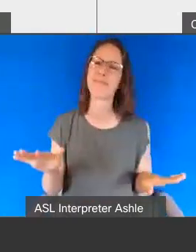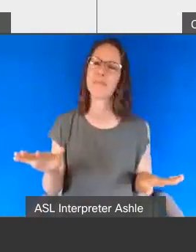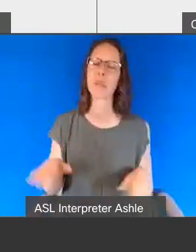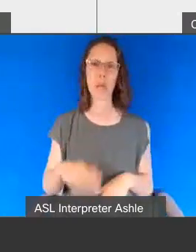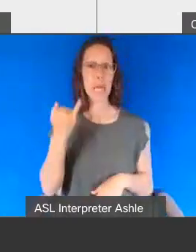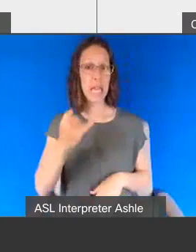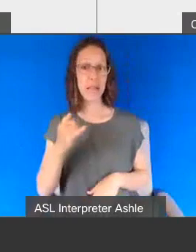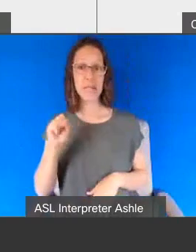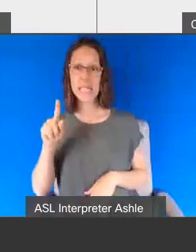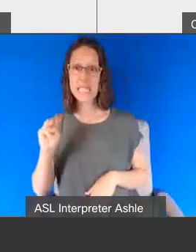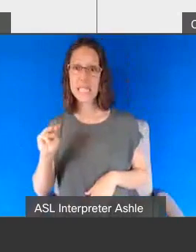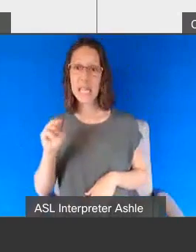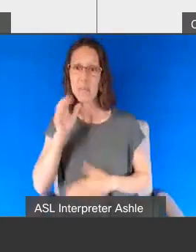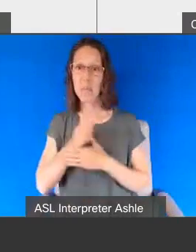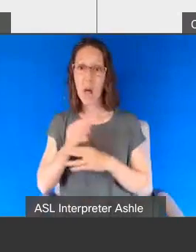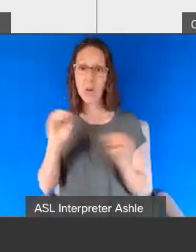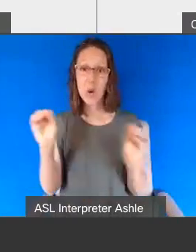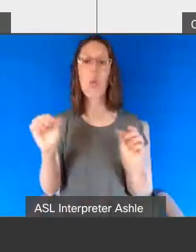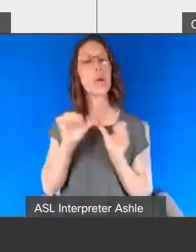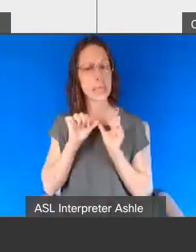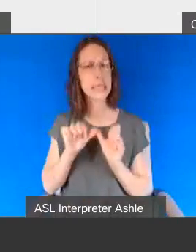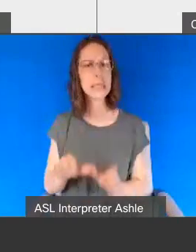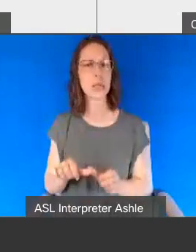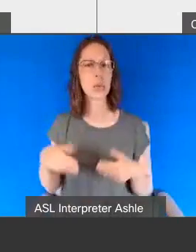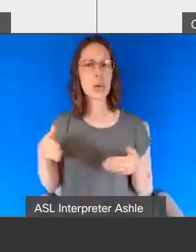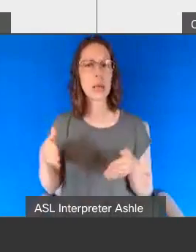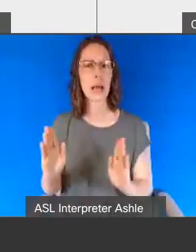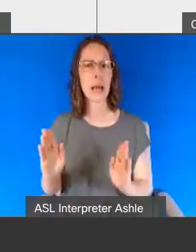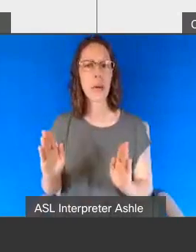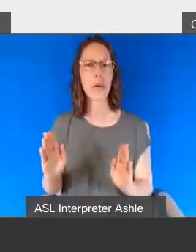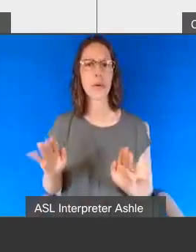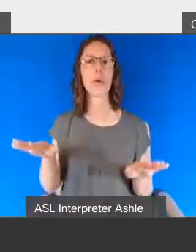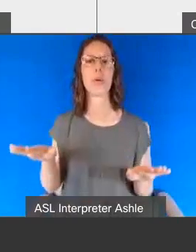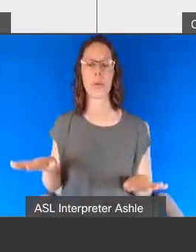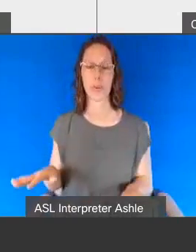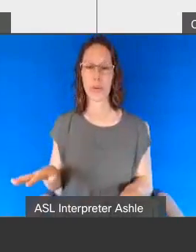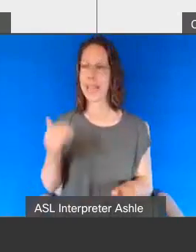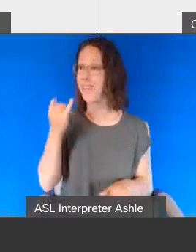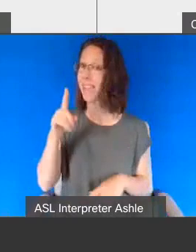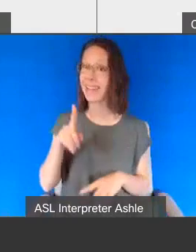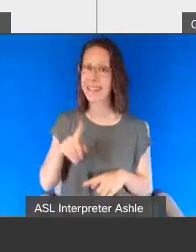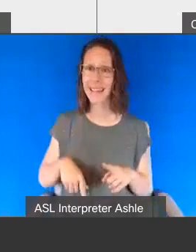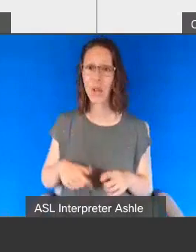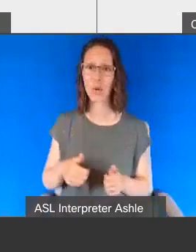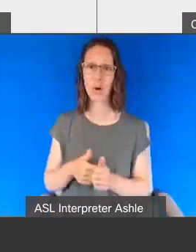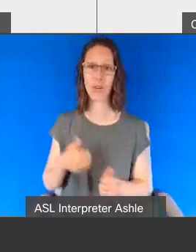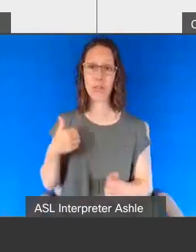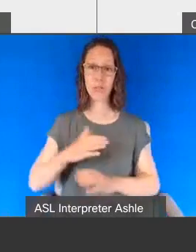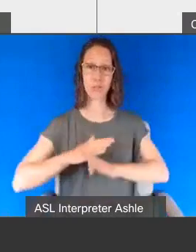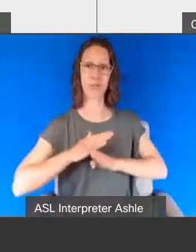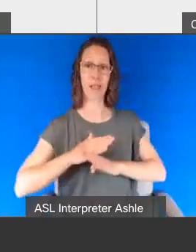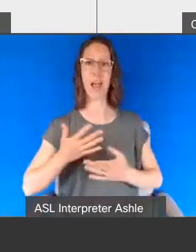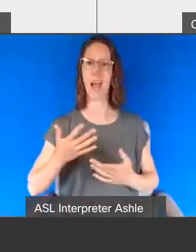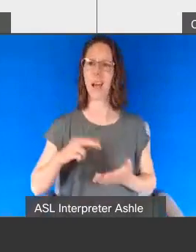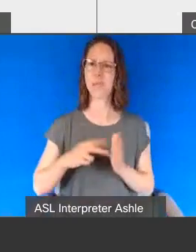anyone it is best to let them continue doing that because the uh if they're not able to do that or if they're prevented from doing that that could